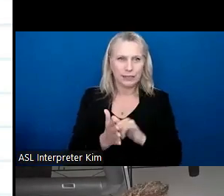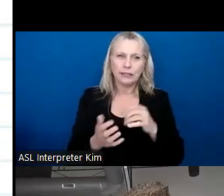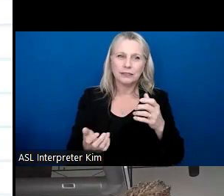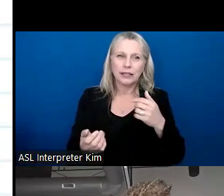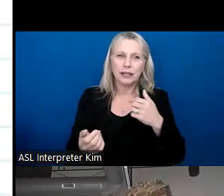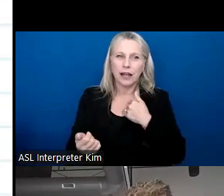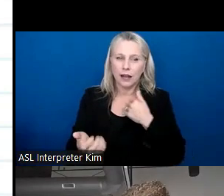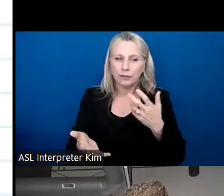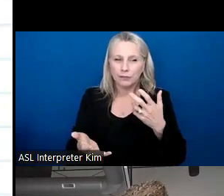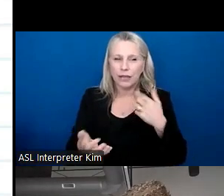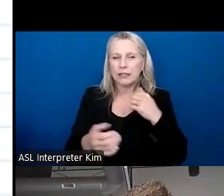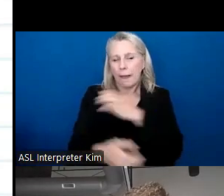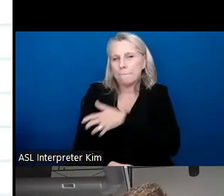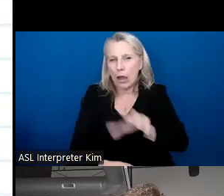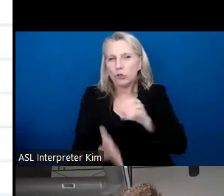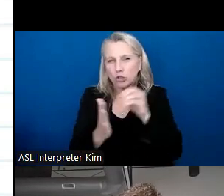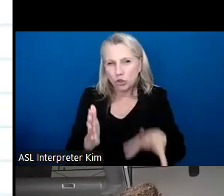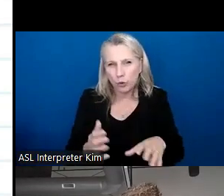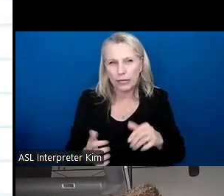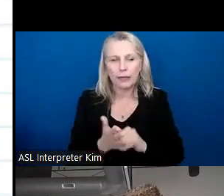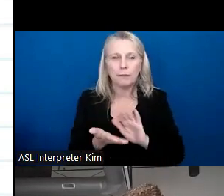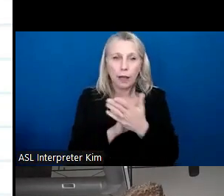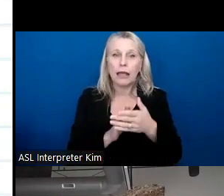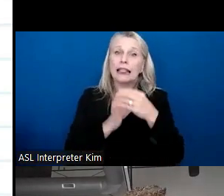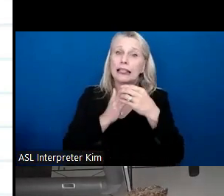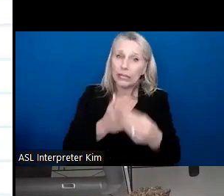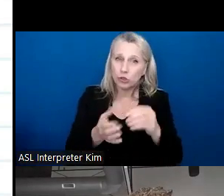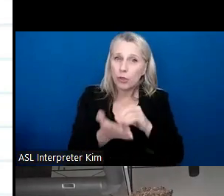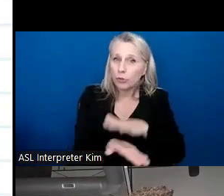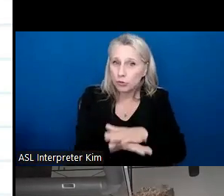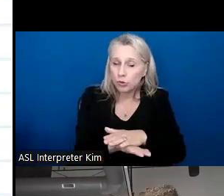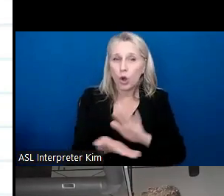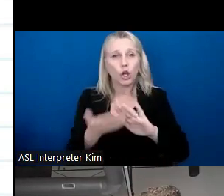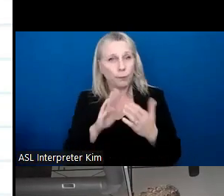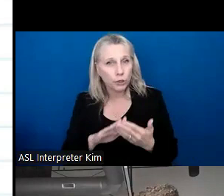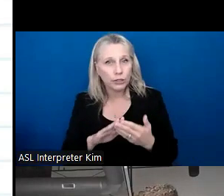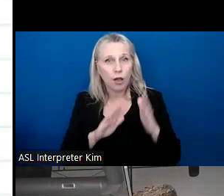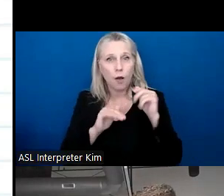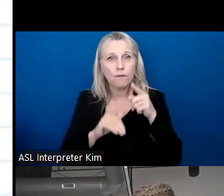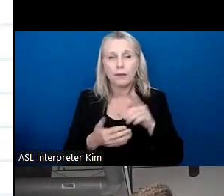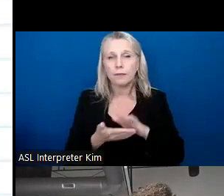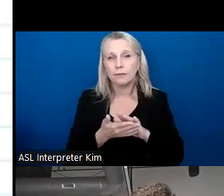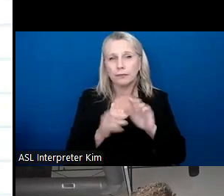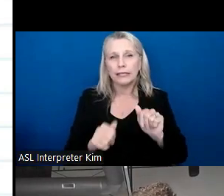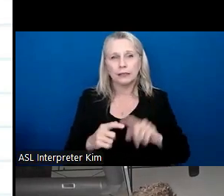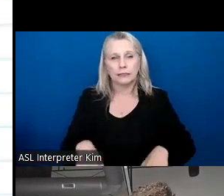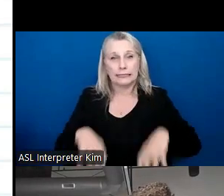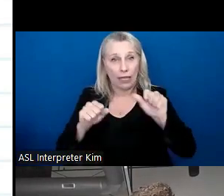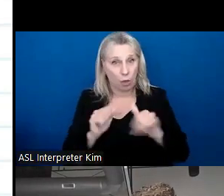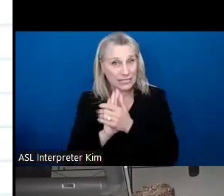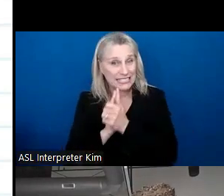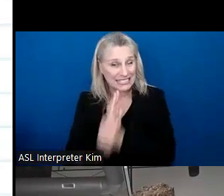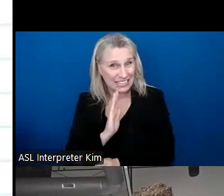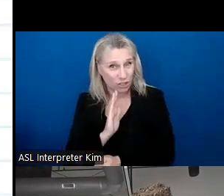empower some students, right? Let's empower them to become leaders in the school and the community, and hopefully that they can take the skills that we learn